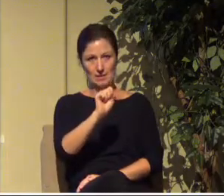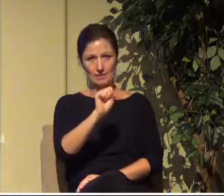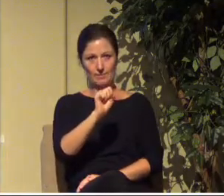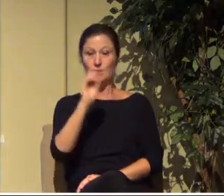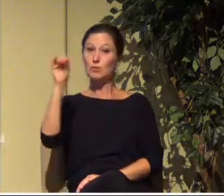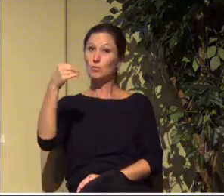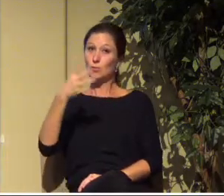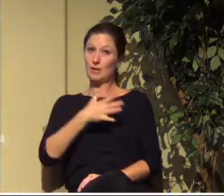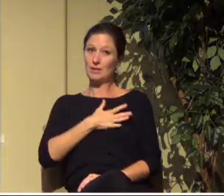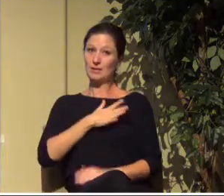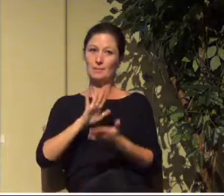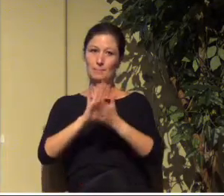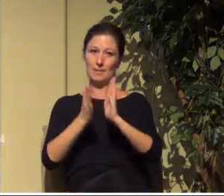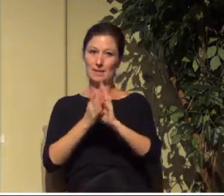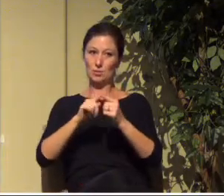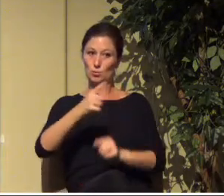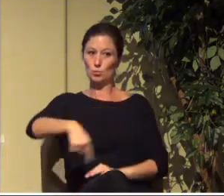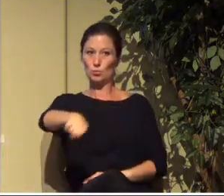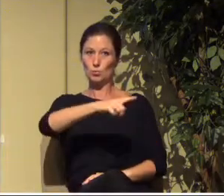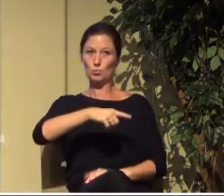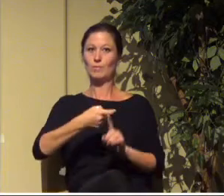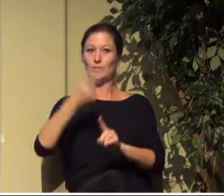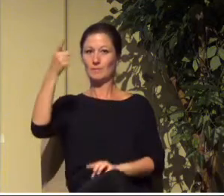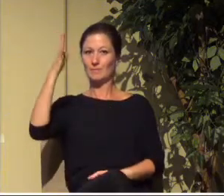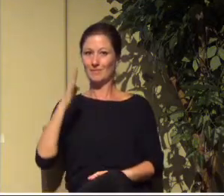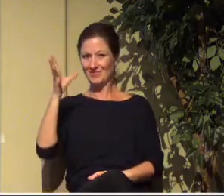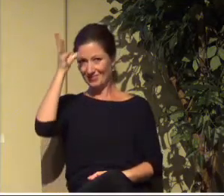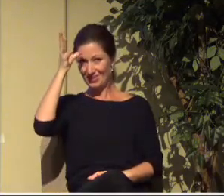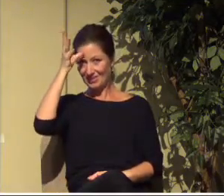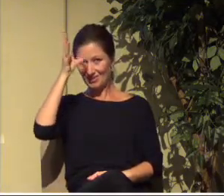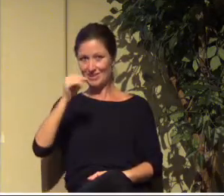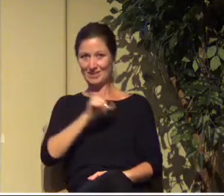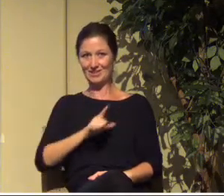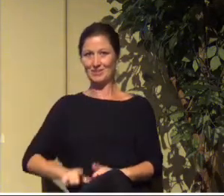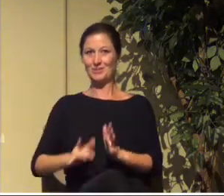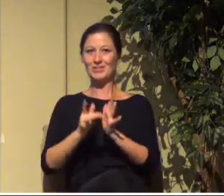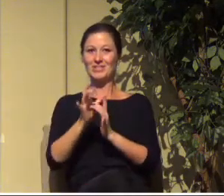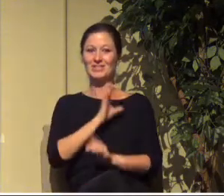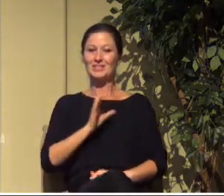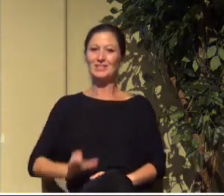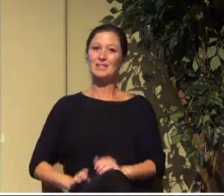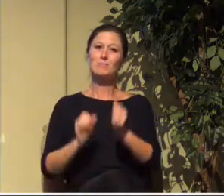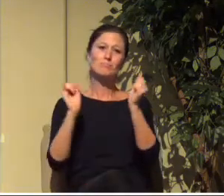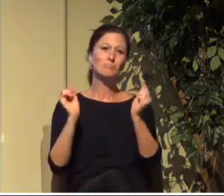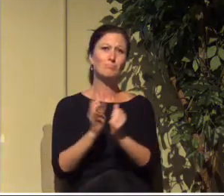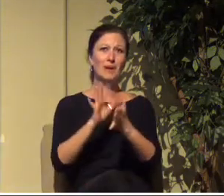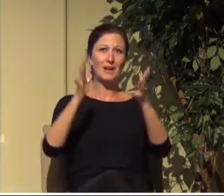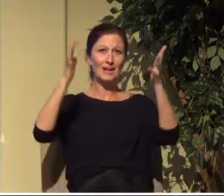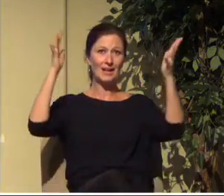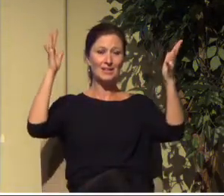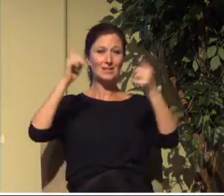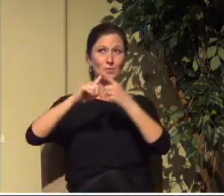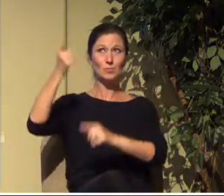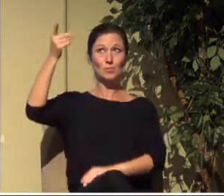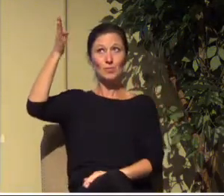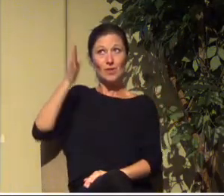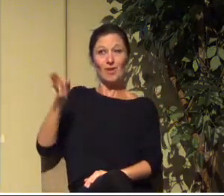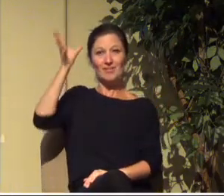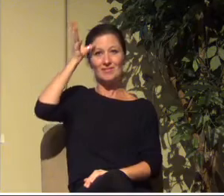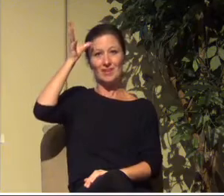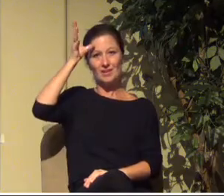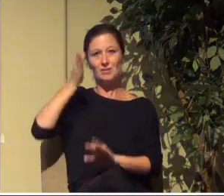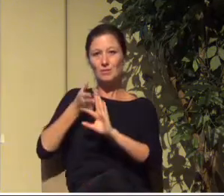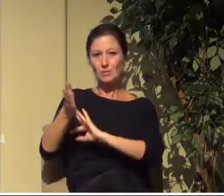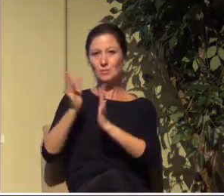peace to you from God our Father and the Lord Jesus Christ. Praise be to the God and Father of our Lord Jesus